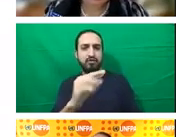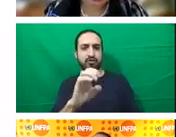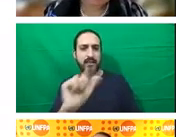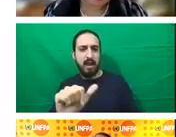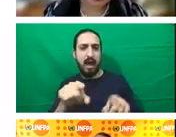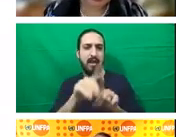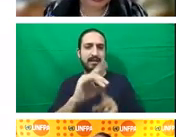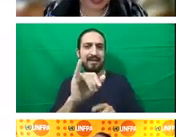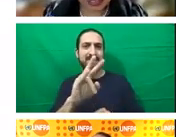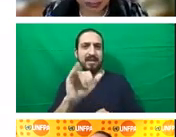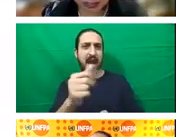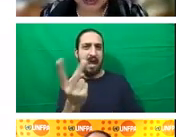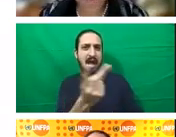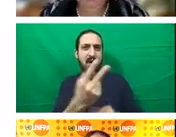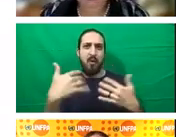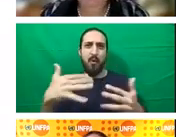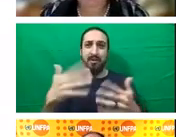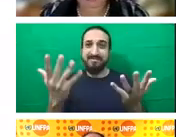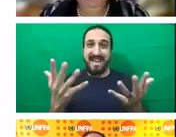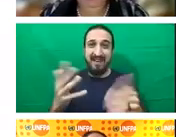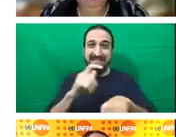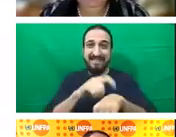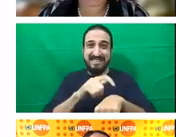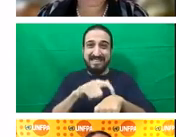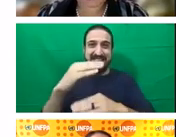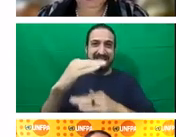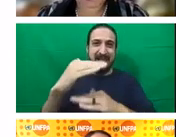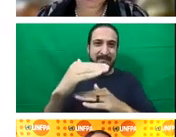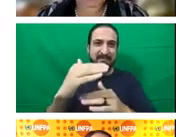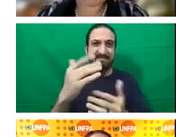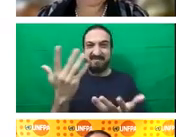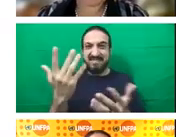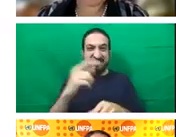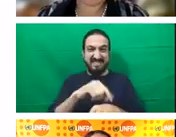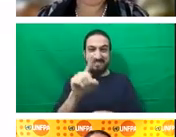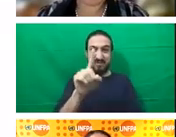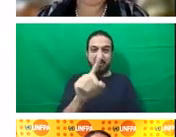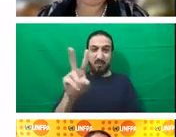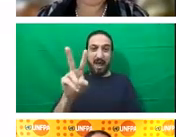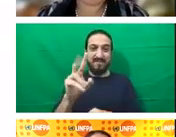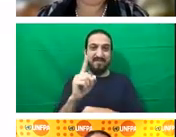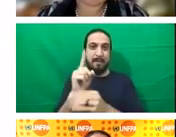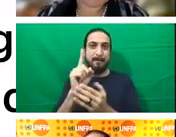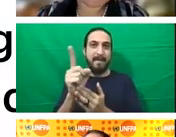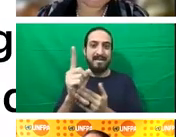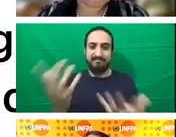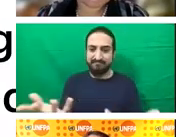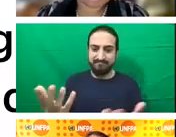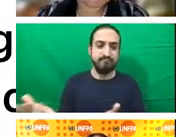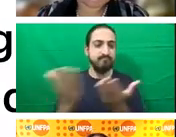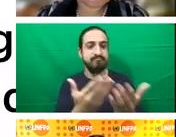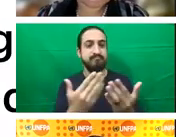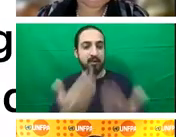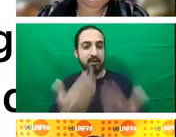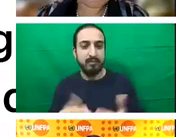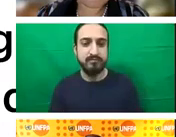to get to what you have to do and present to us. Thank you. Thank you, Dr. Julita. And good